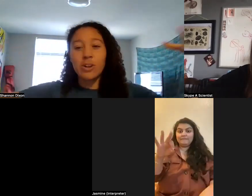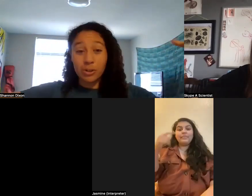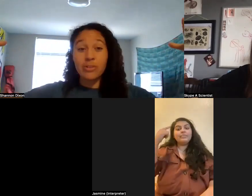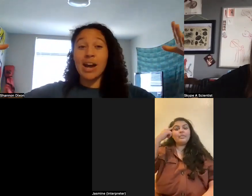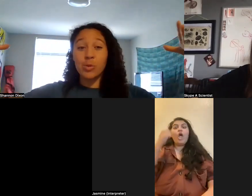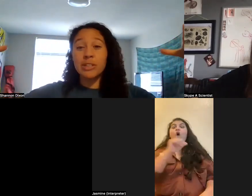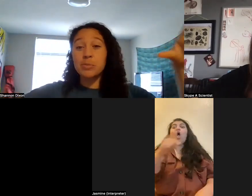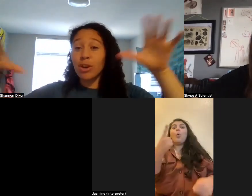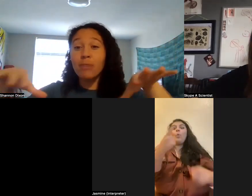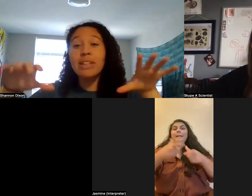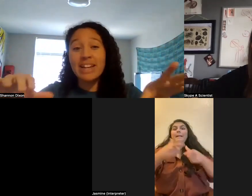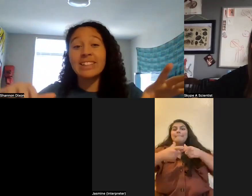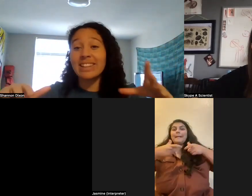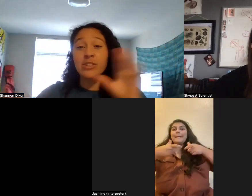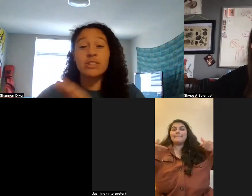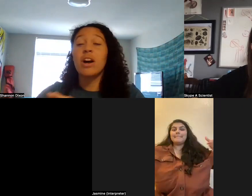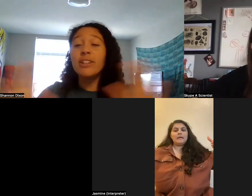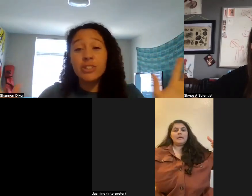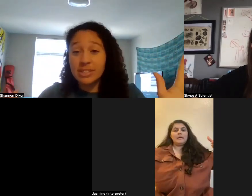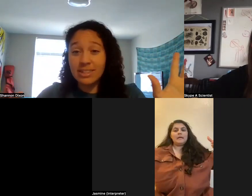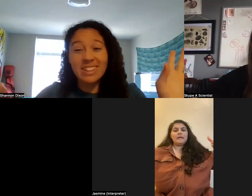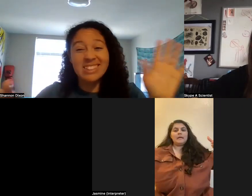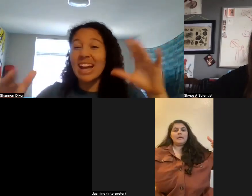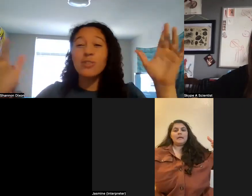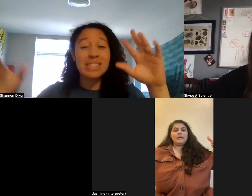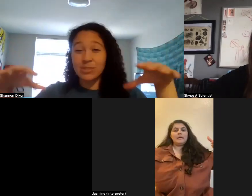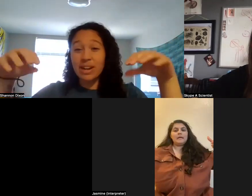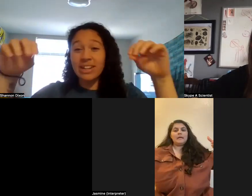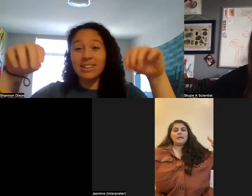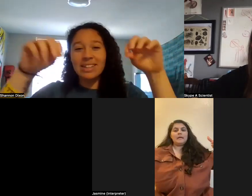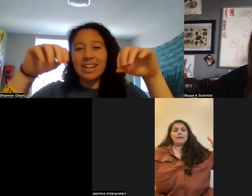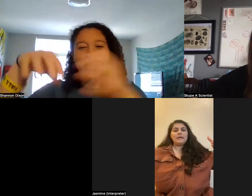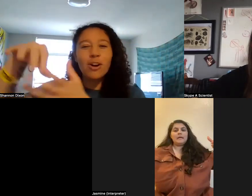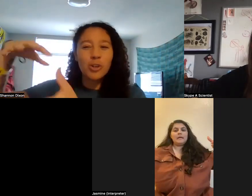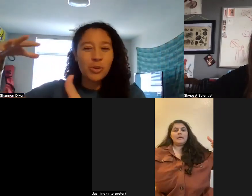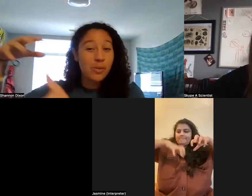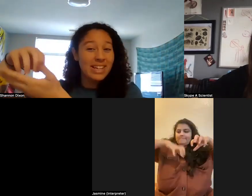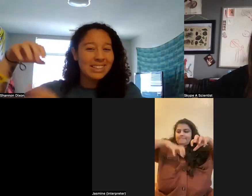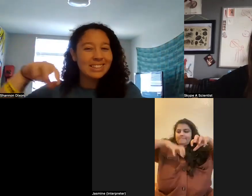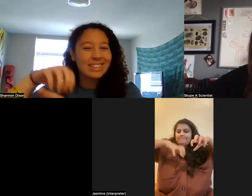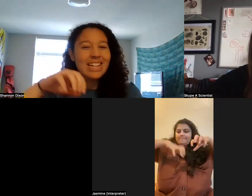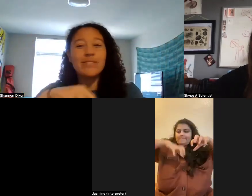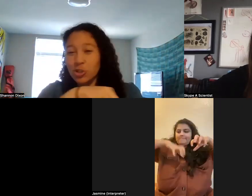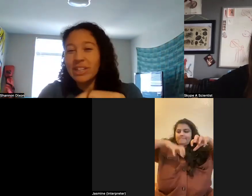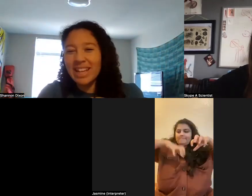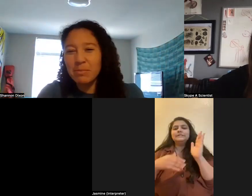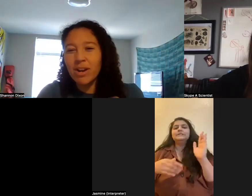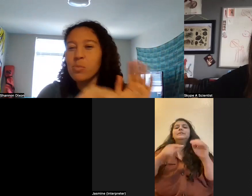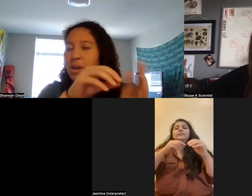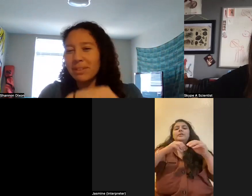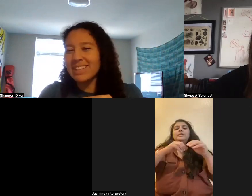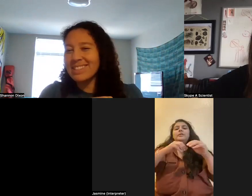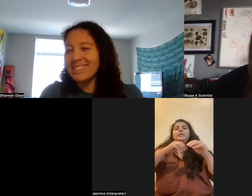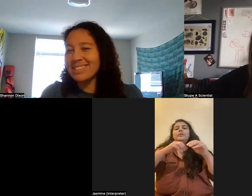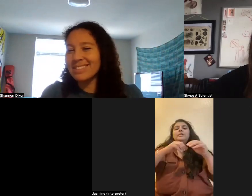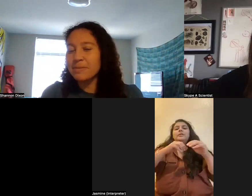one and it's all grown outward. It's probably likely that there's hundreds to thousands. Right. And they're all growing individually in them